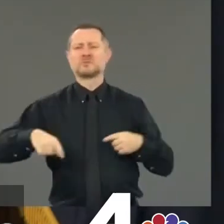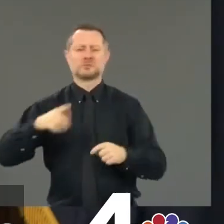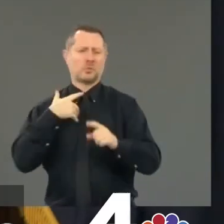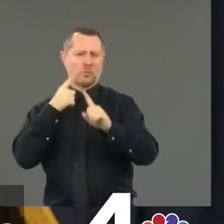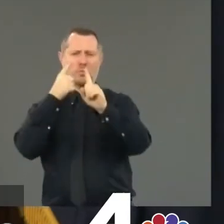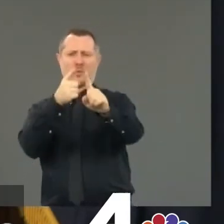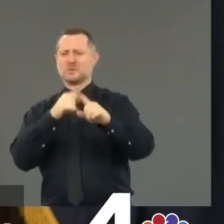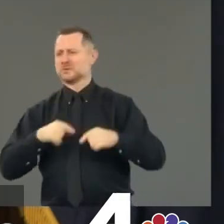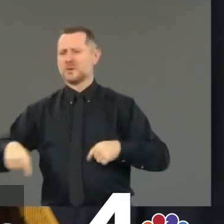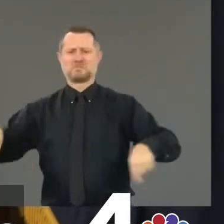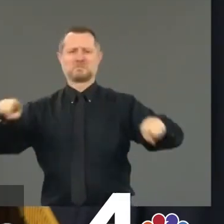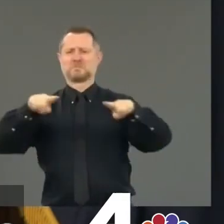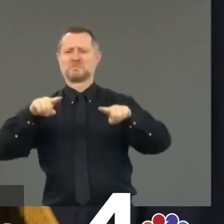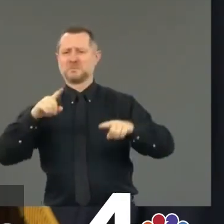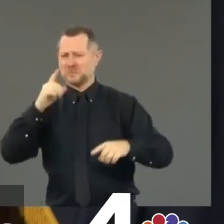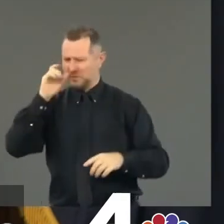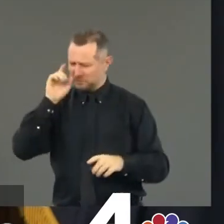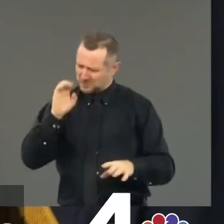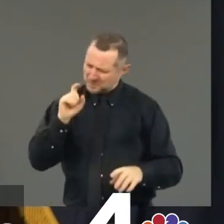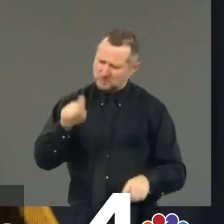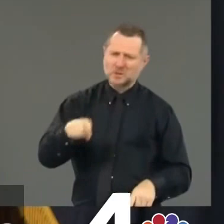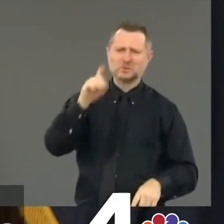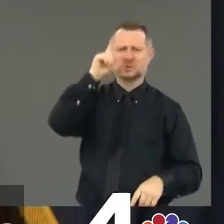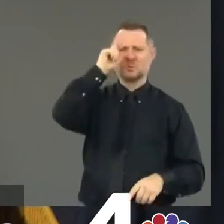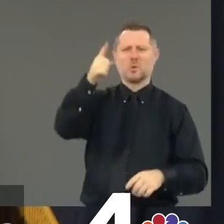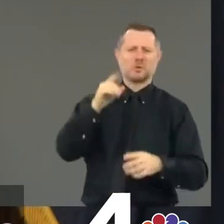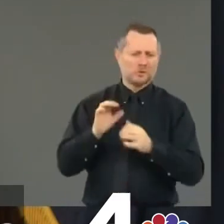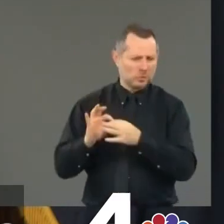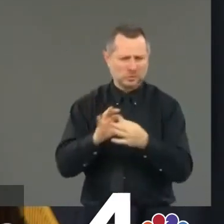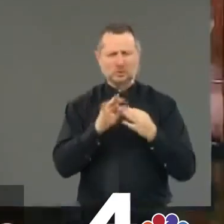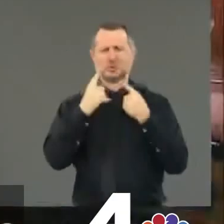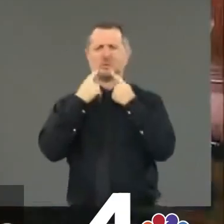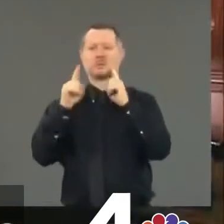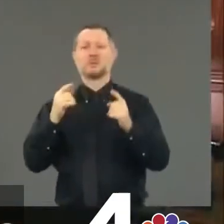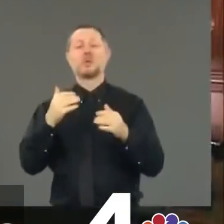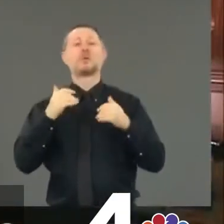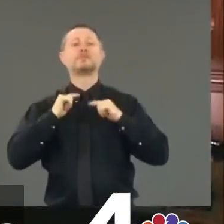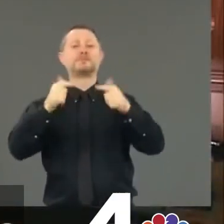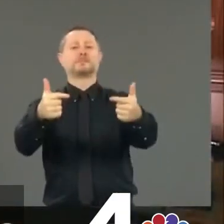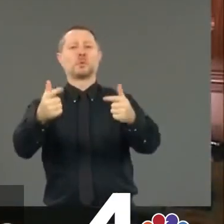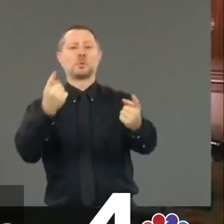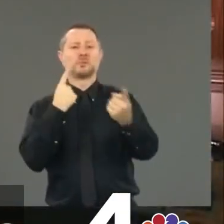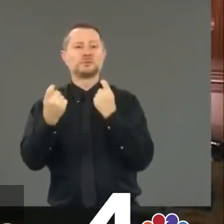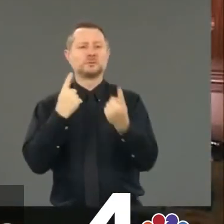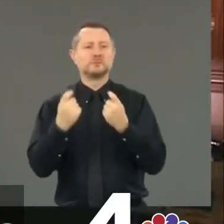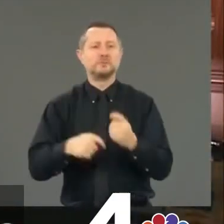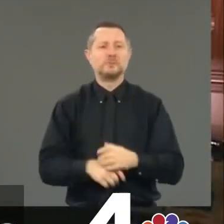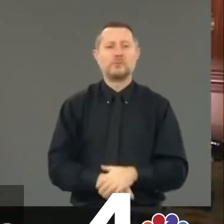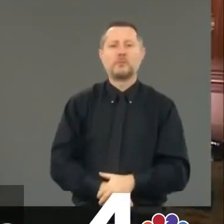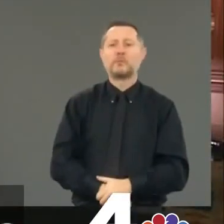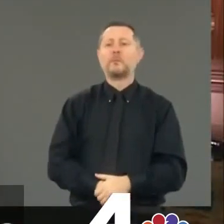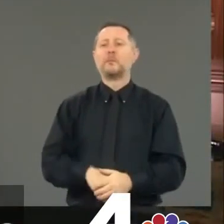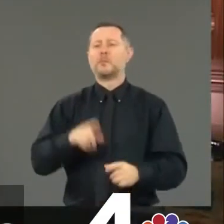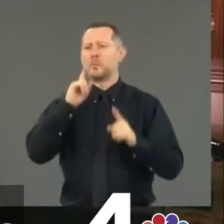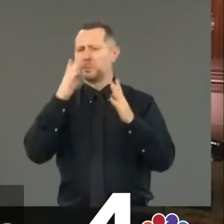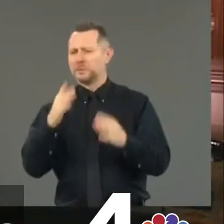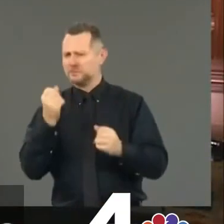We just have to be smart enough to get there. Questions? Last night, we saw a lot of videos of